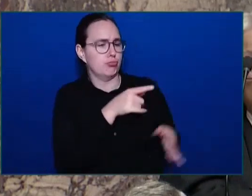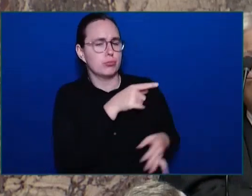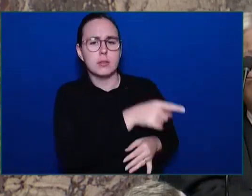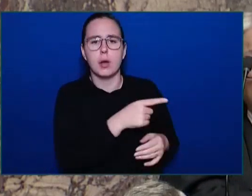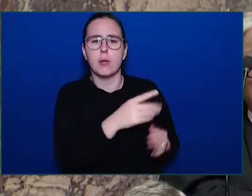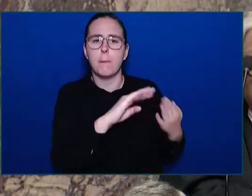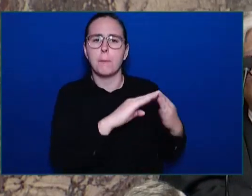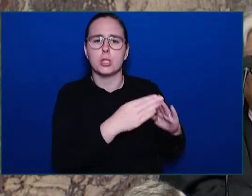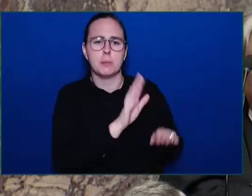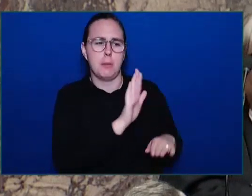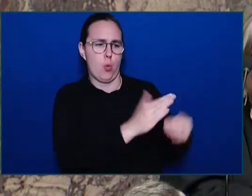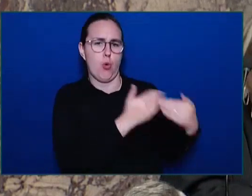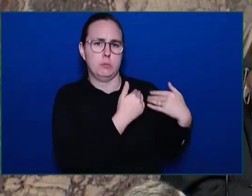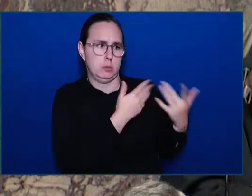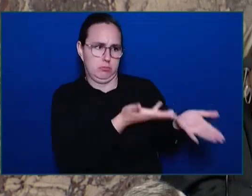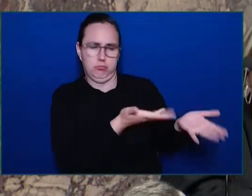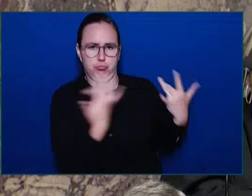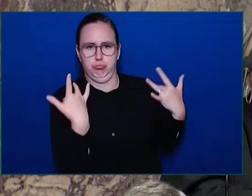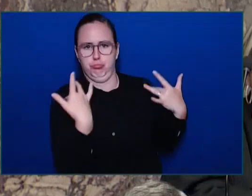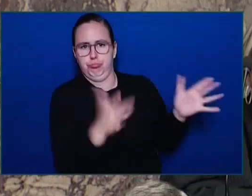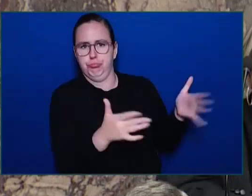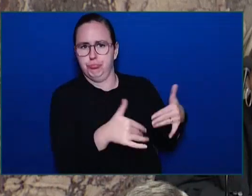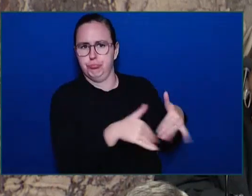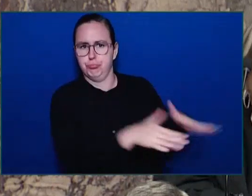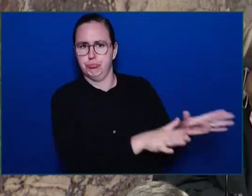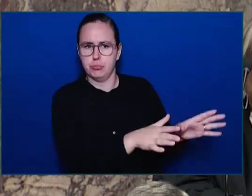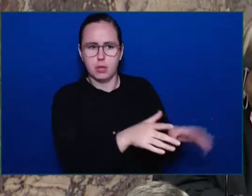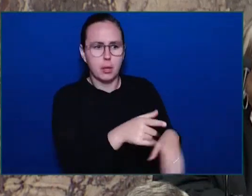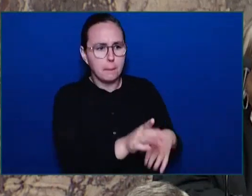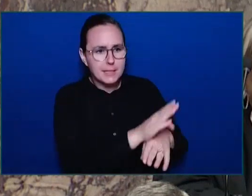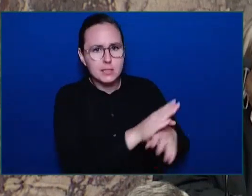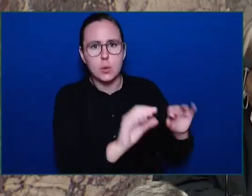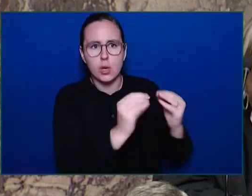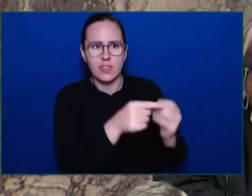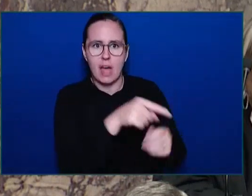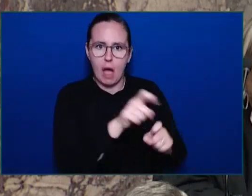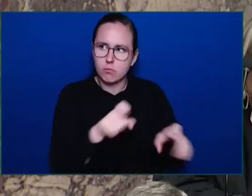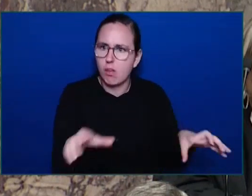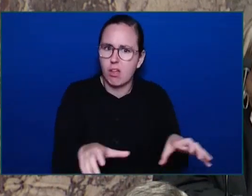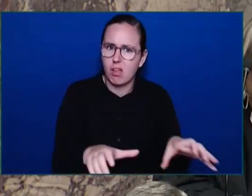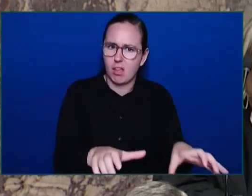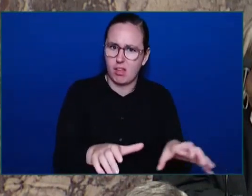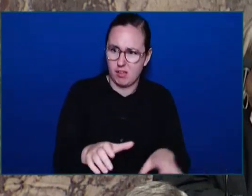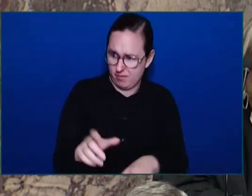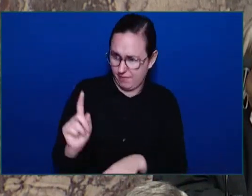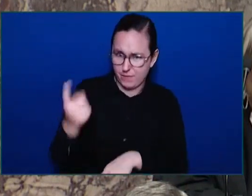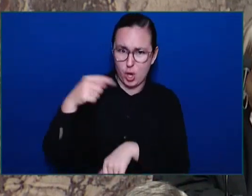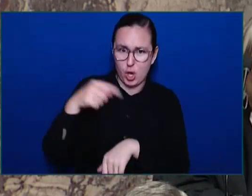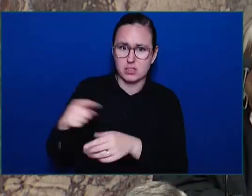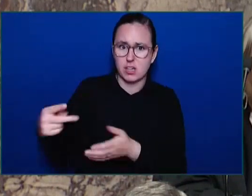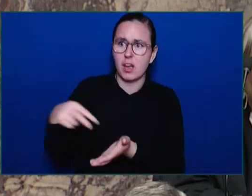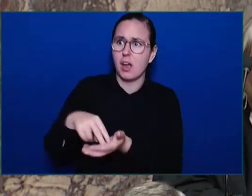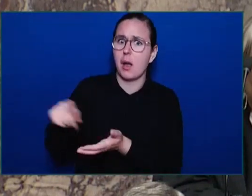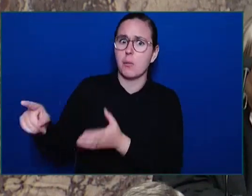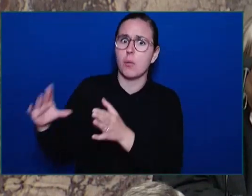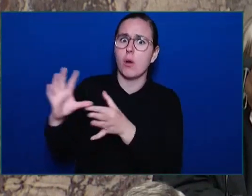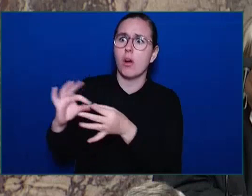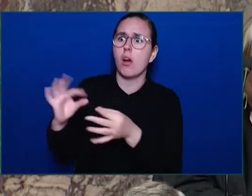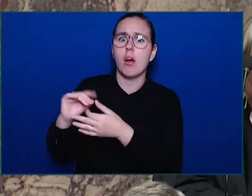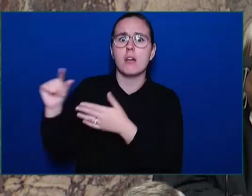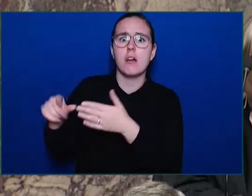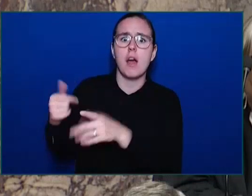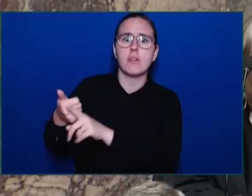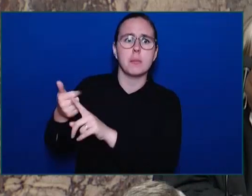that I heard government get up and say, the work that we've done to protect B.C. citizens from violence is